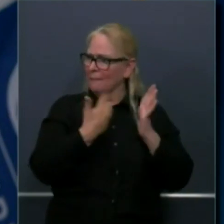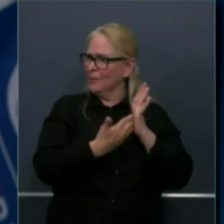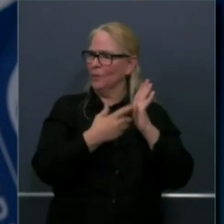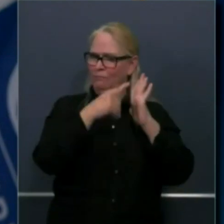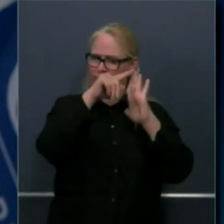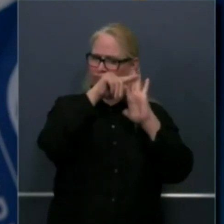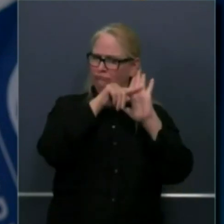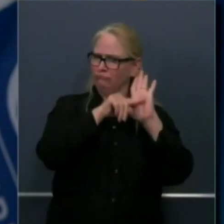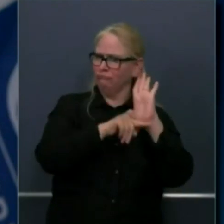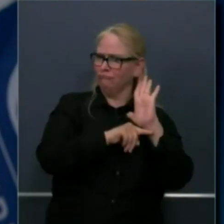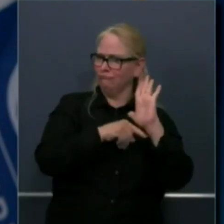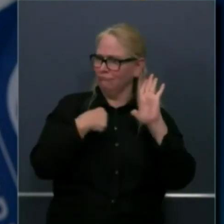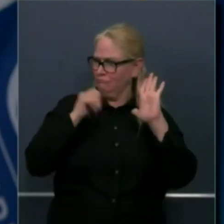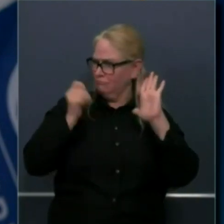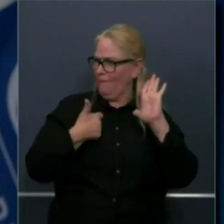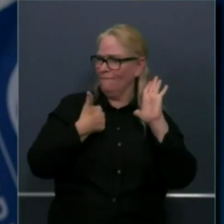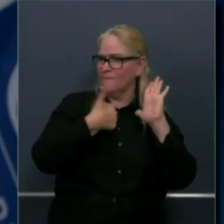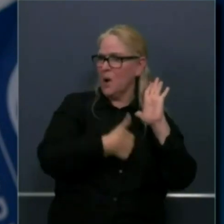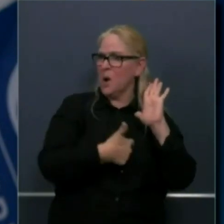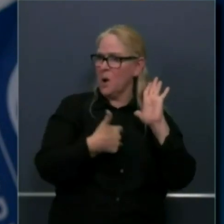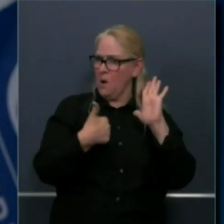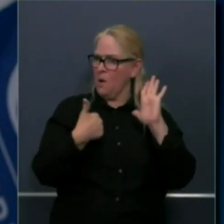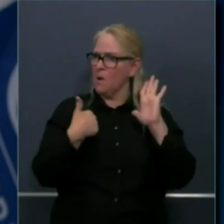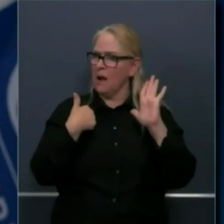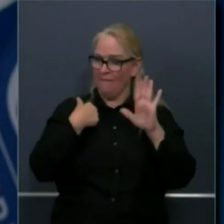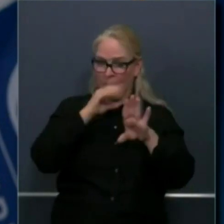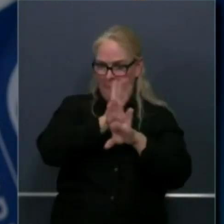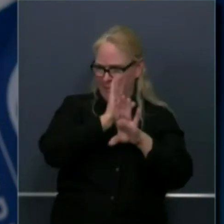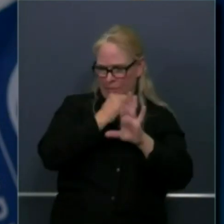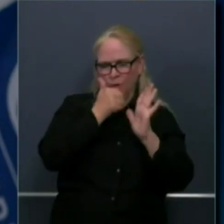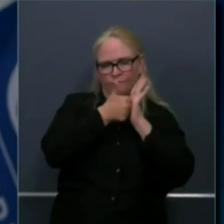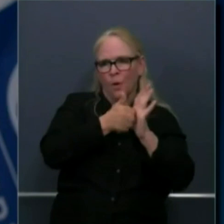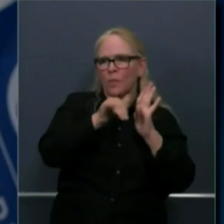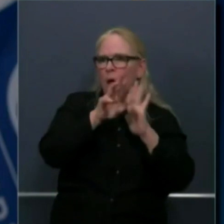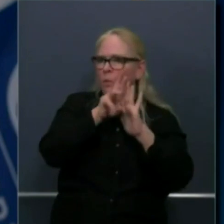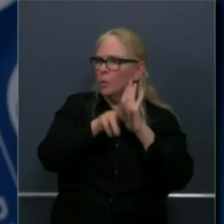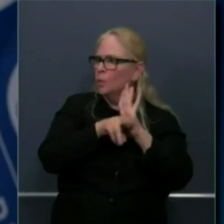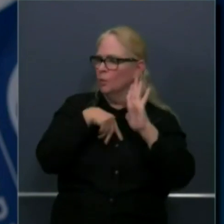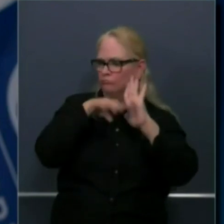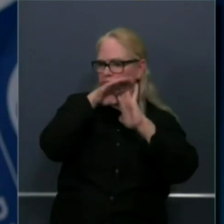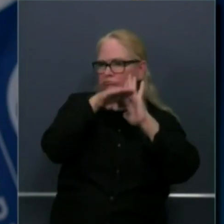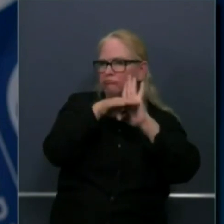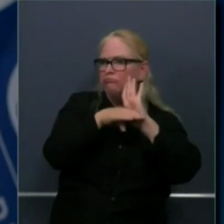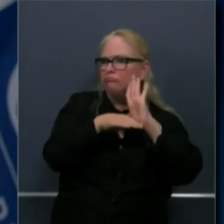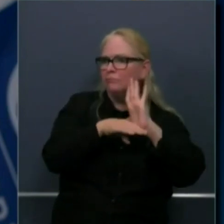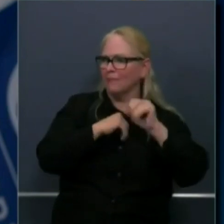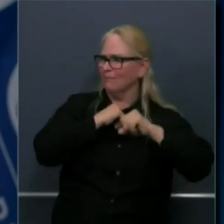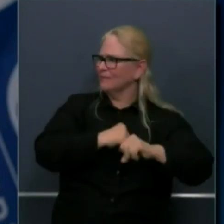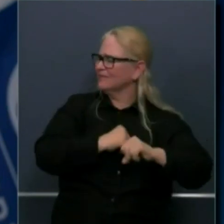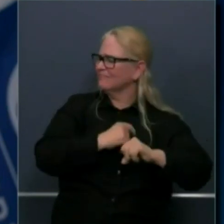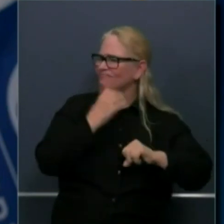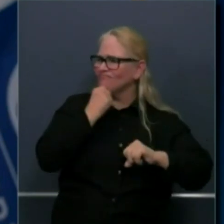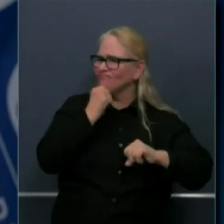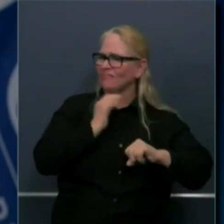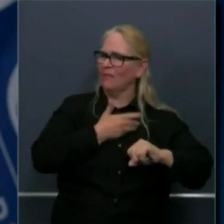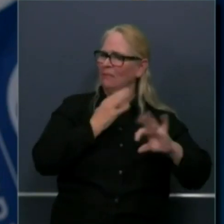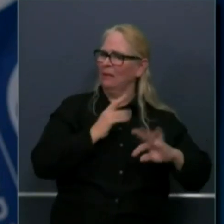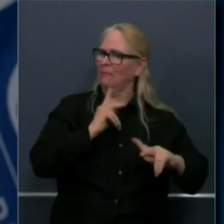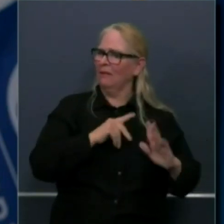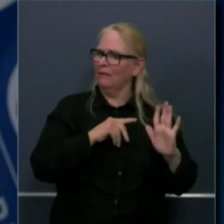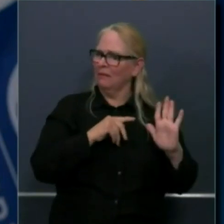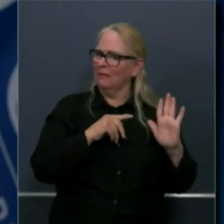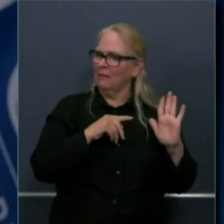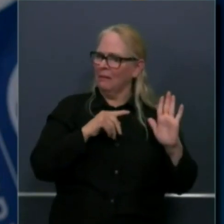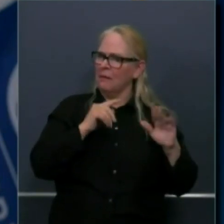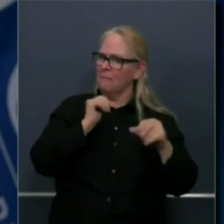their existing sectors within stage two in a way that limits risk to their population, that it makes sense for them to move through